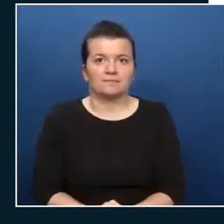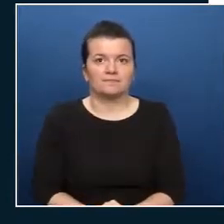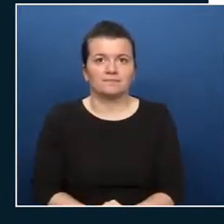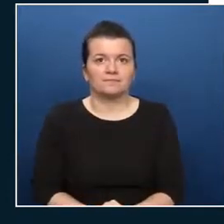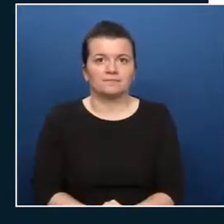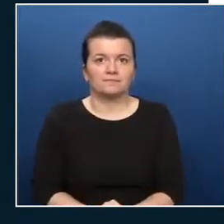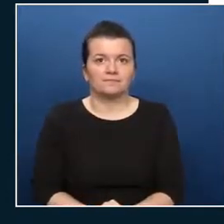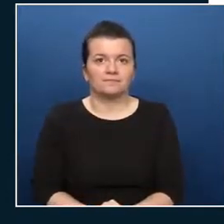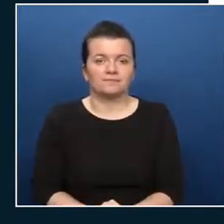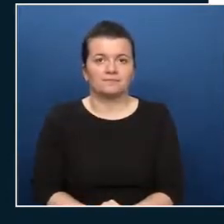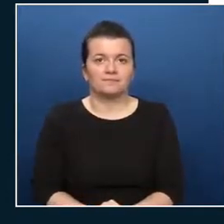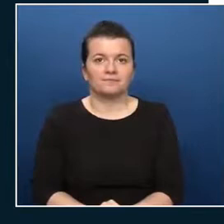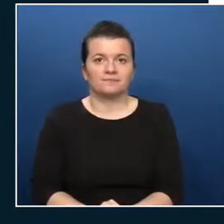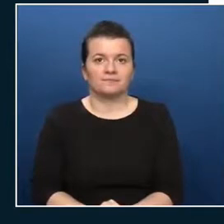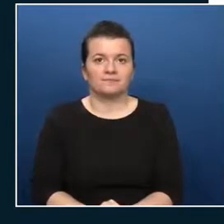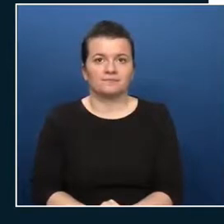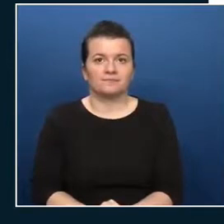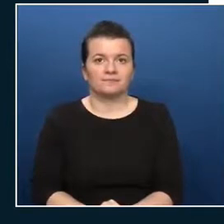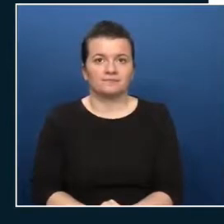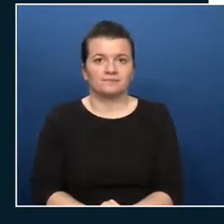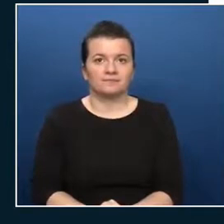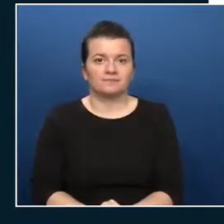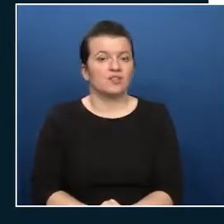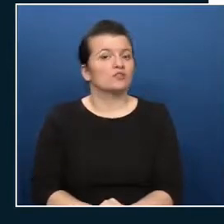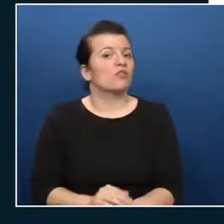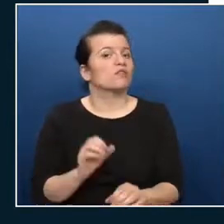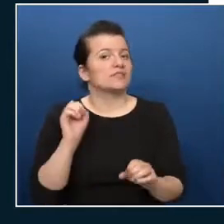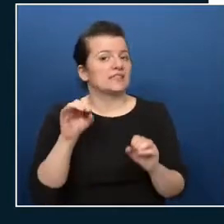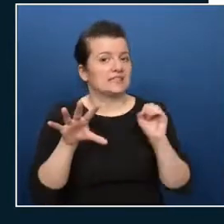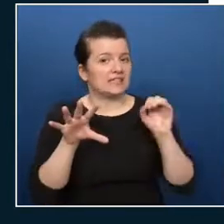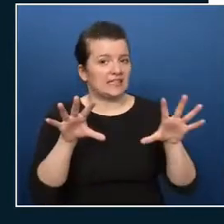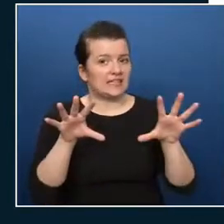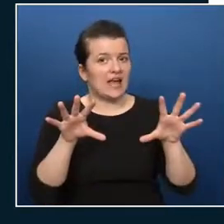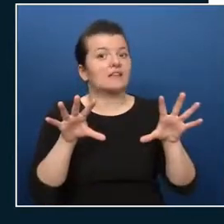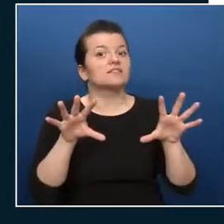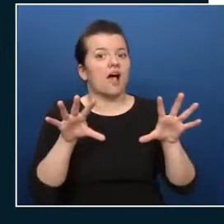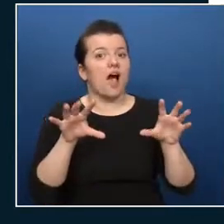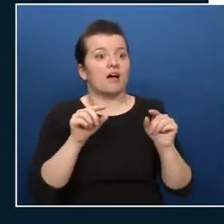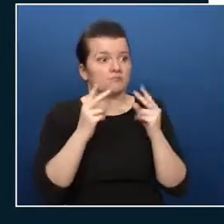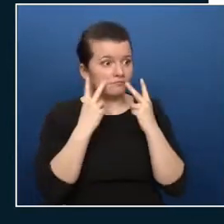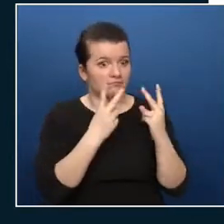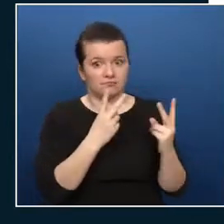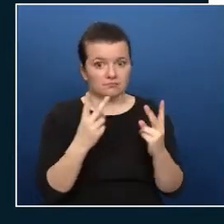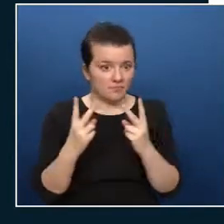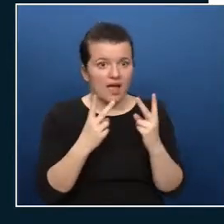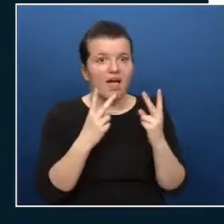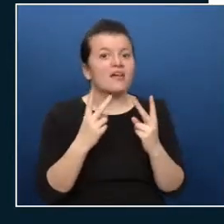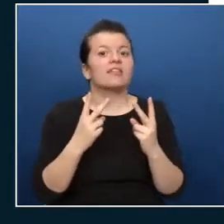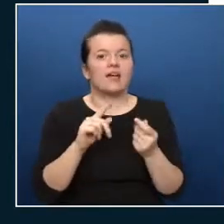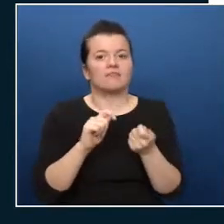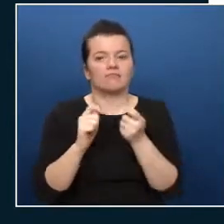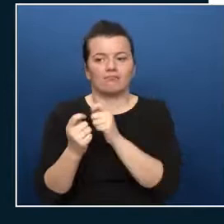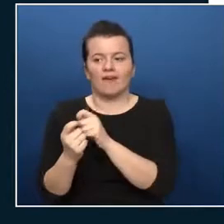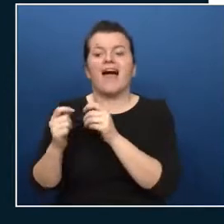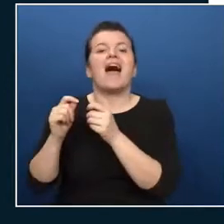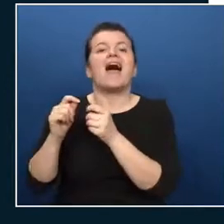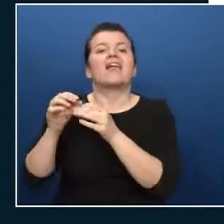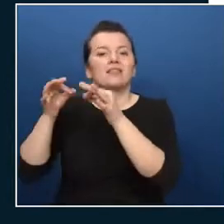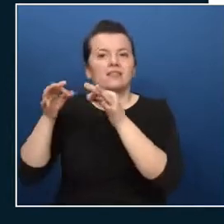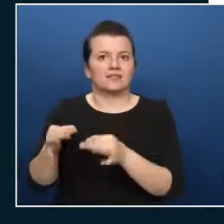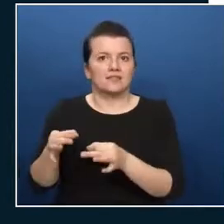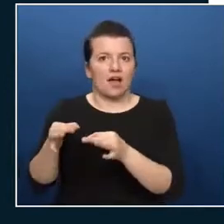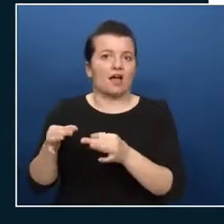based on these signals you can make decisions and allow or grant grant or block or allow or deny